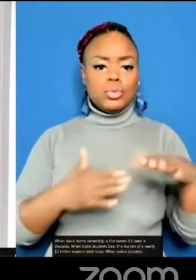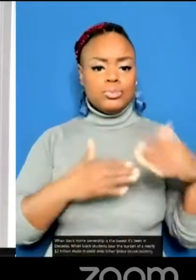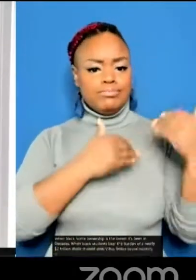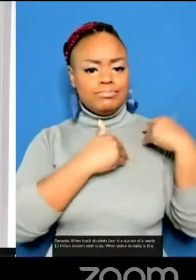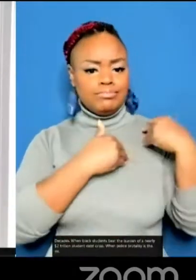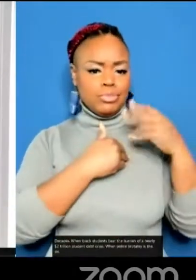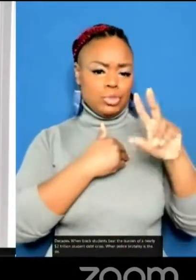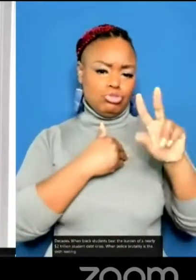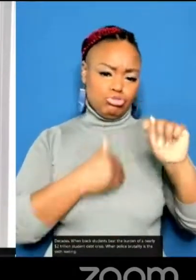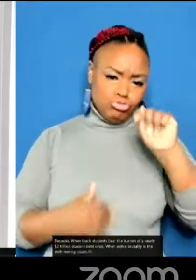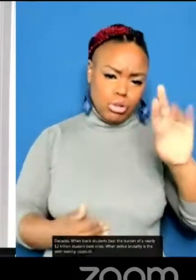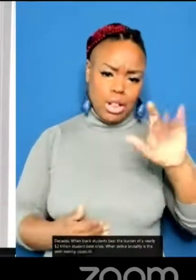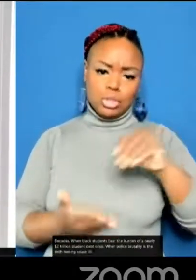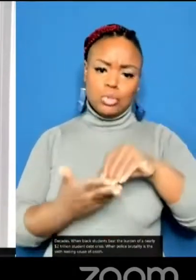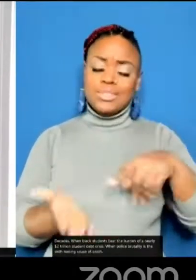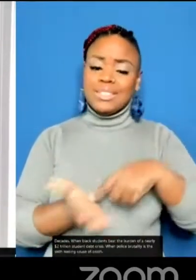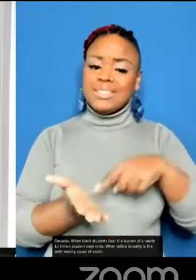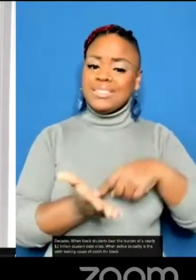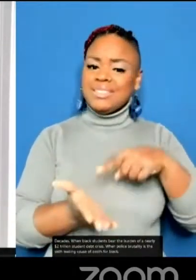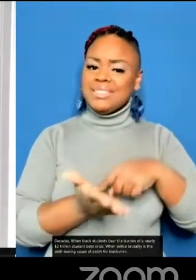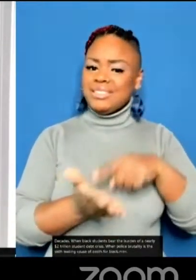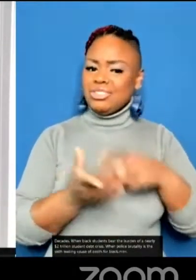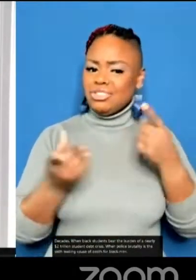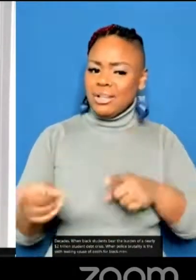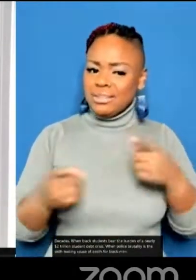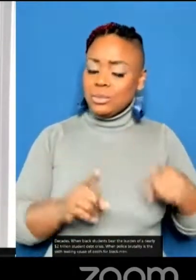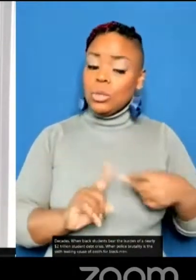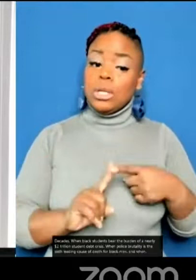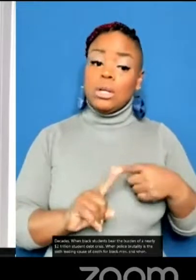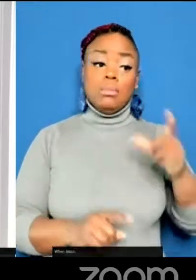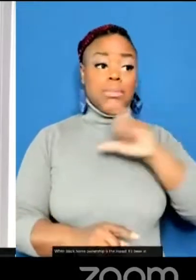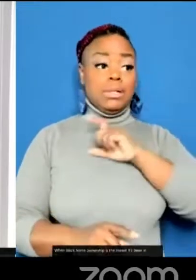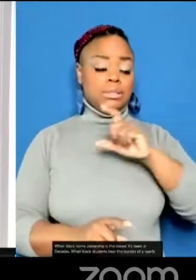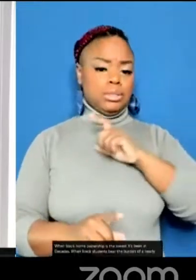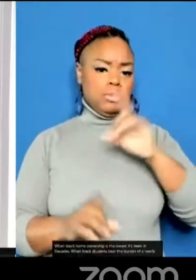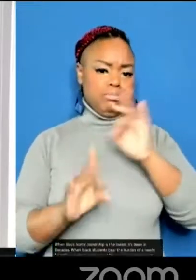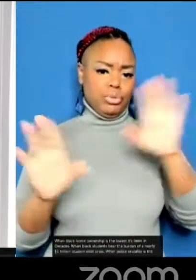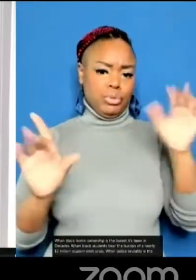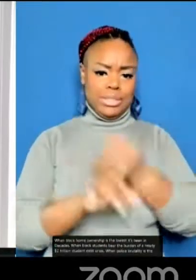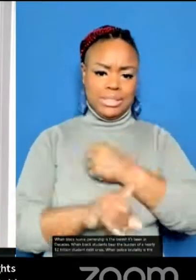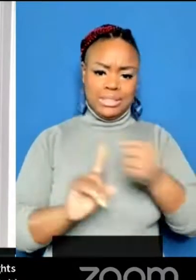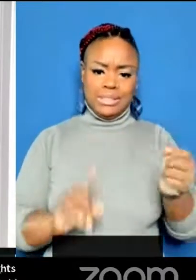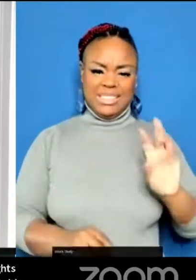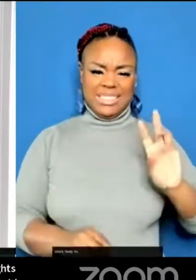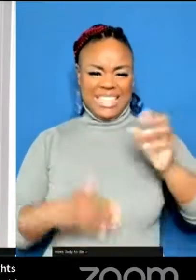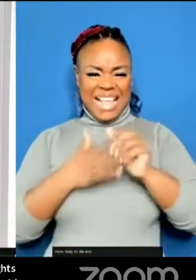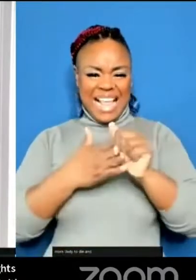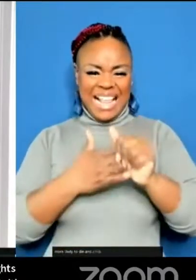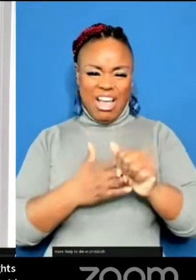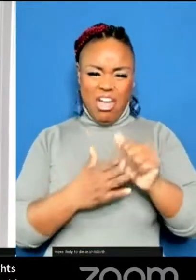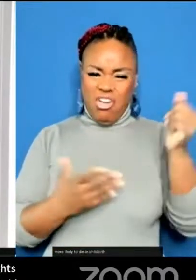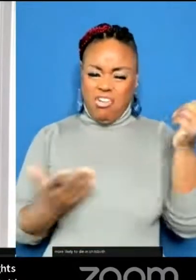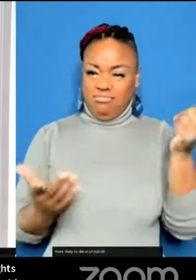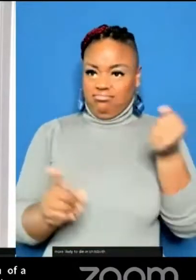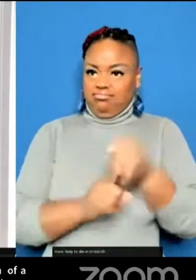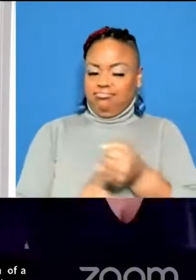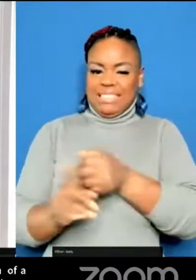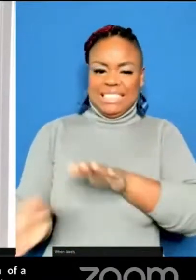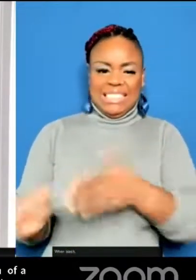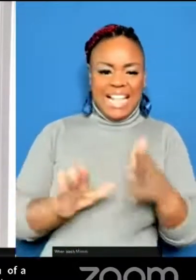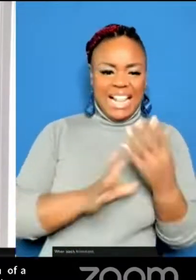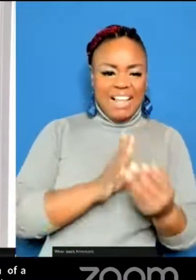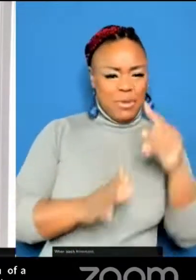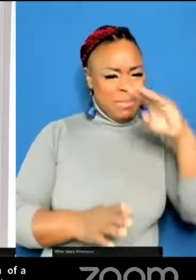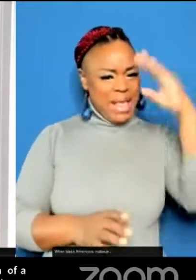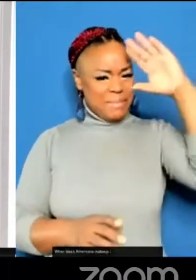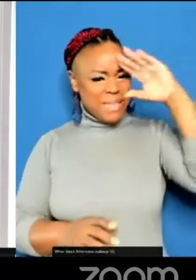the sixth leading cause of death for Black men. When Black women are still four times more likely to die in childbirth. When Black Americans